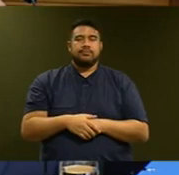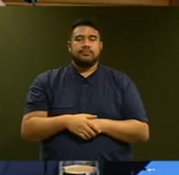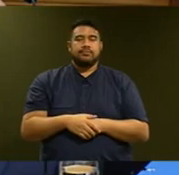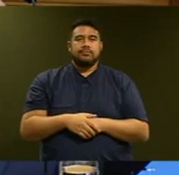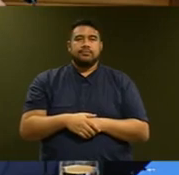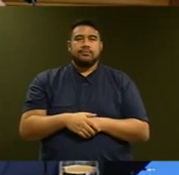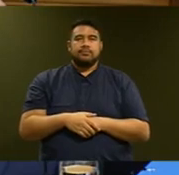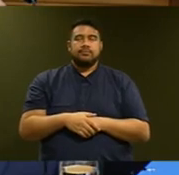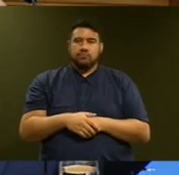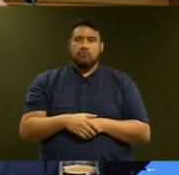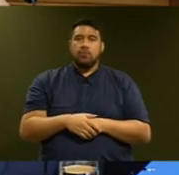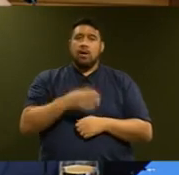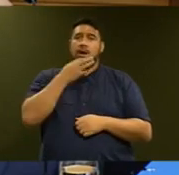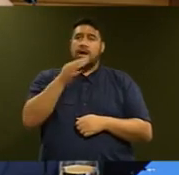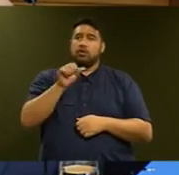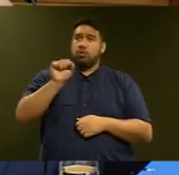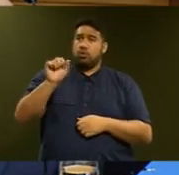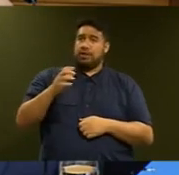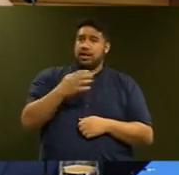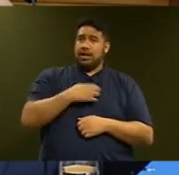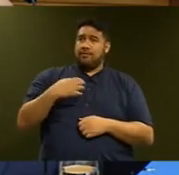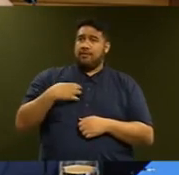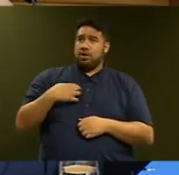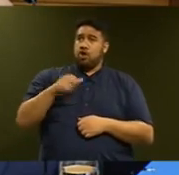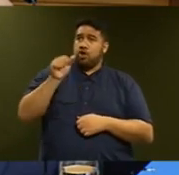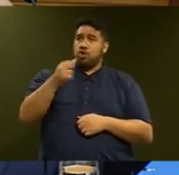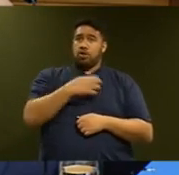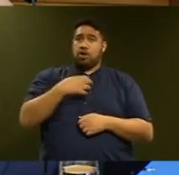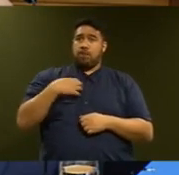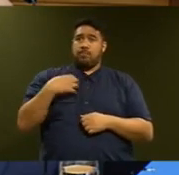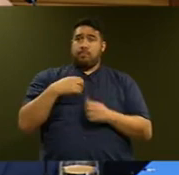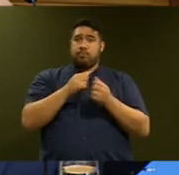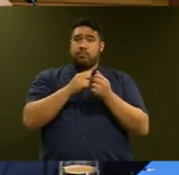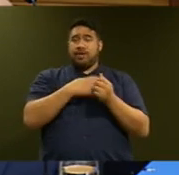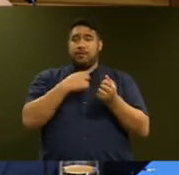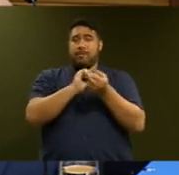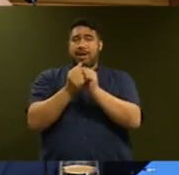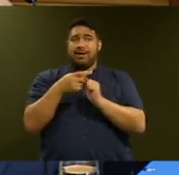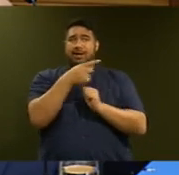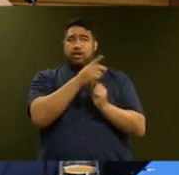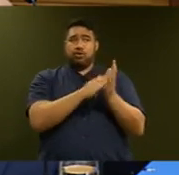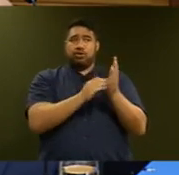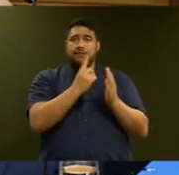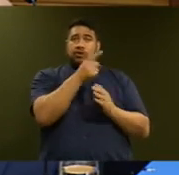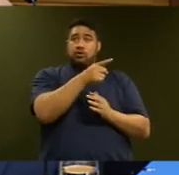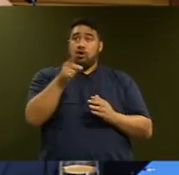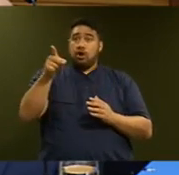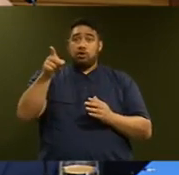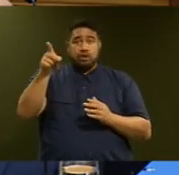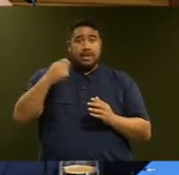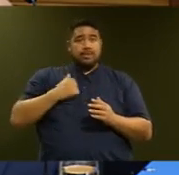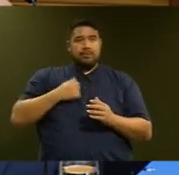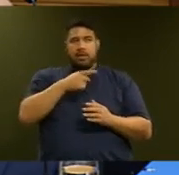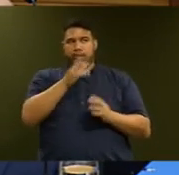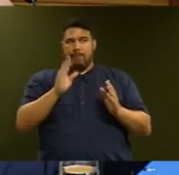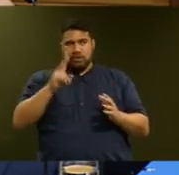Does her government expect her coalition partner to change their mind before the next election election and the three strikes